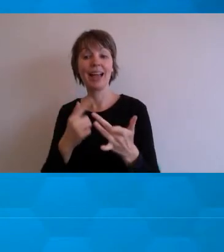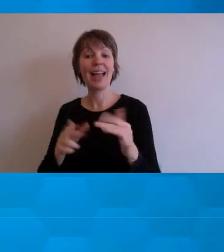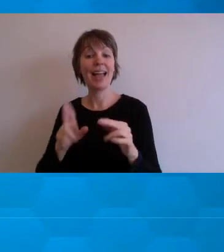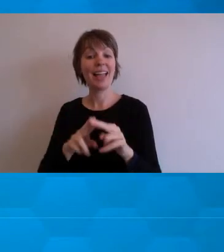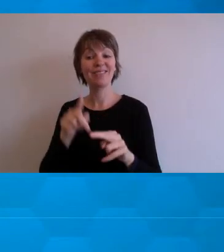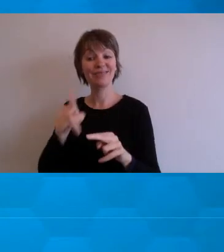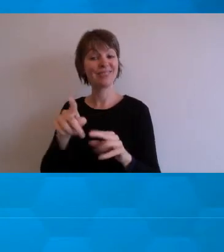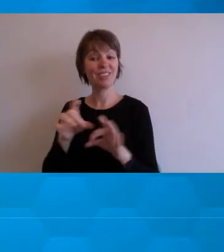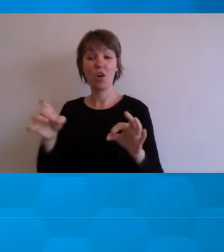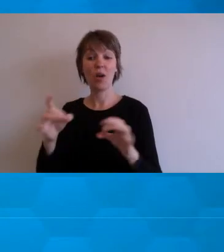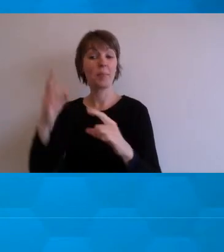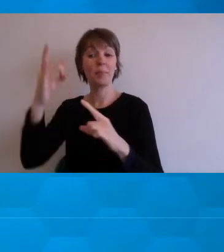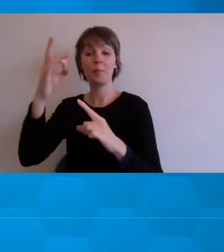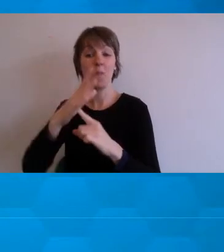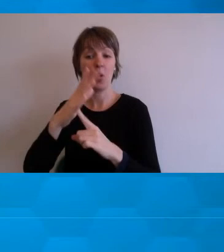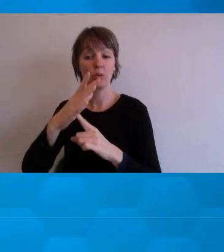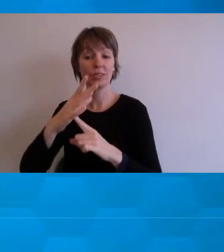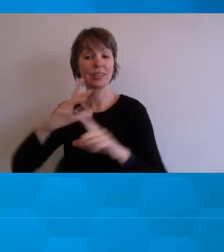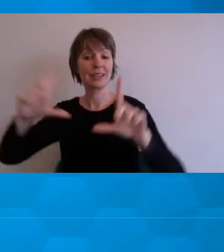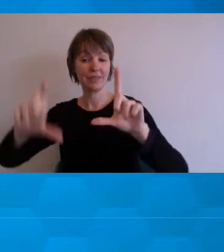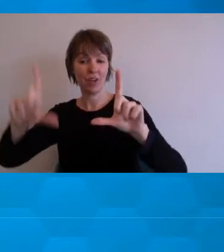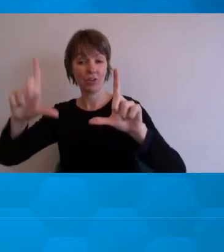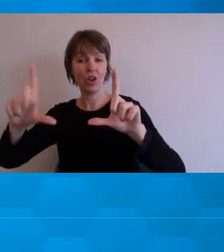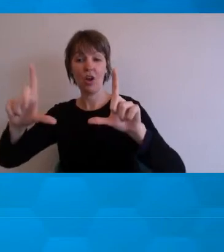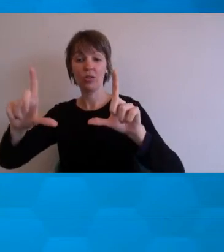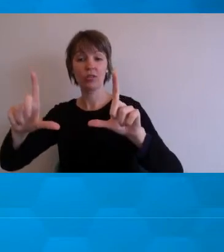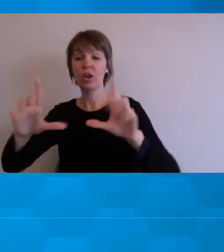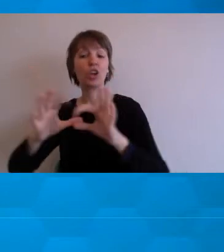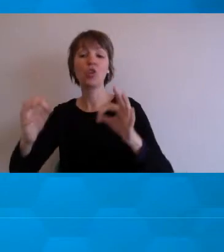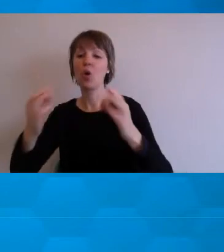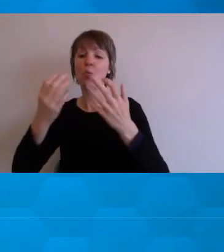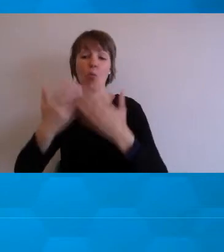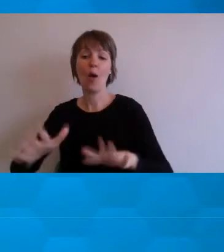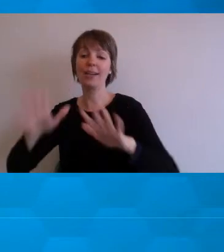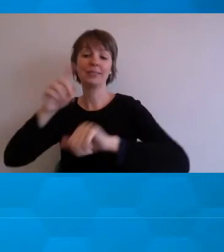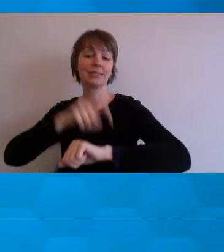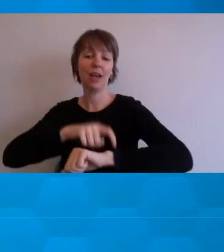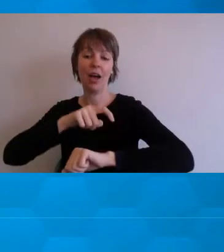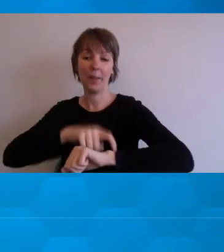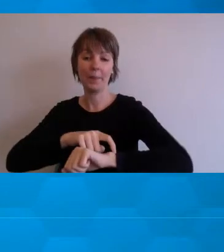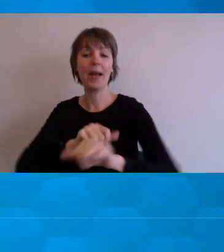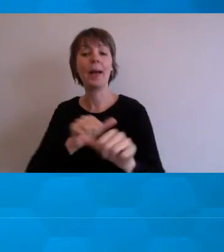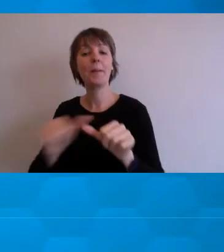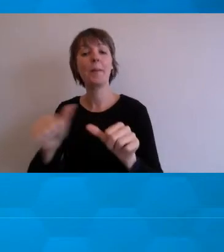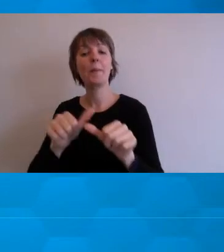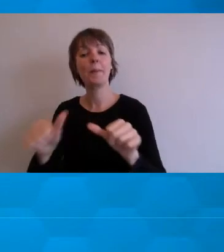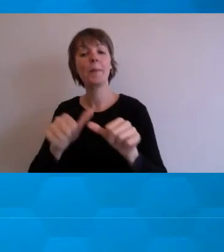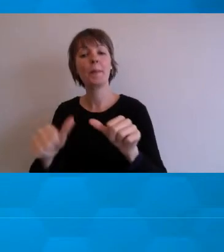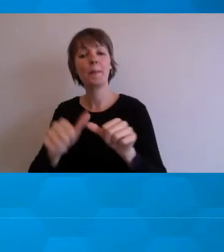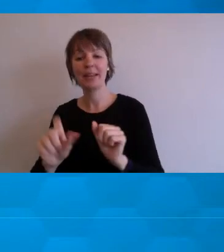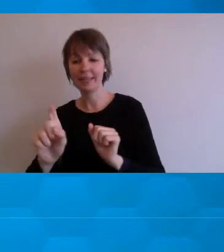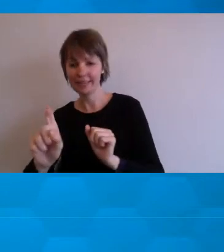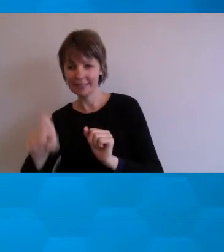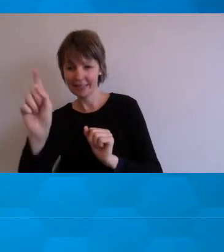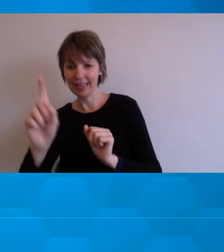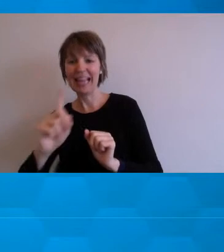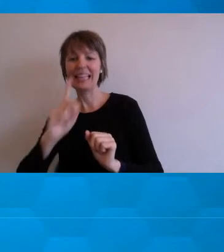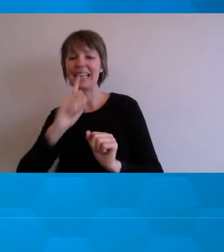we're wasting the student's time. It's better to go to the alt text editor and mark the image as decorative.